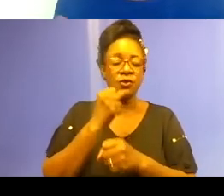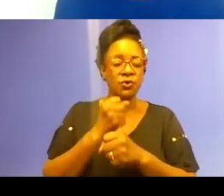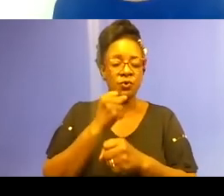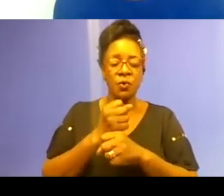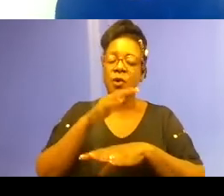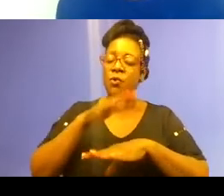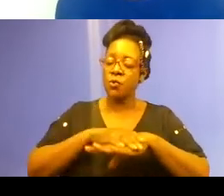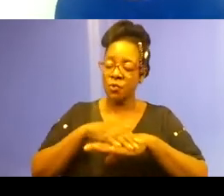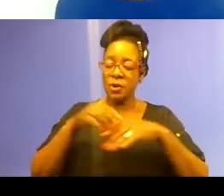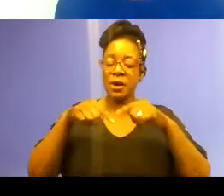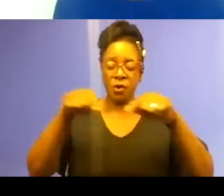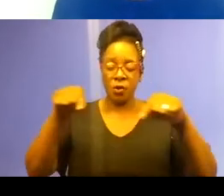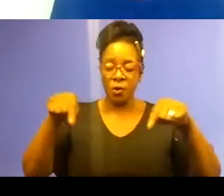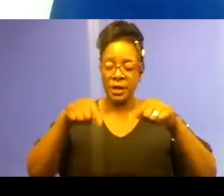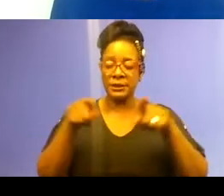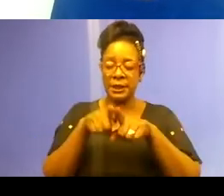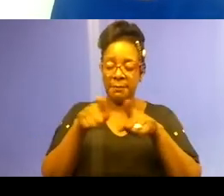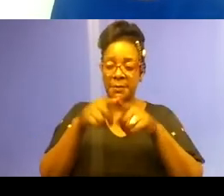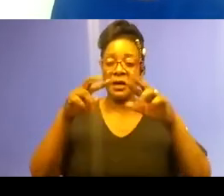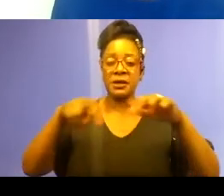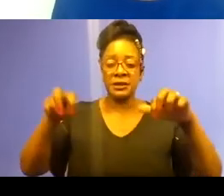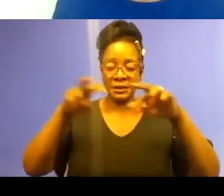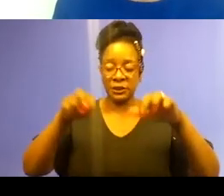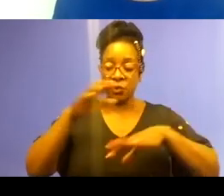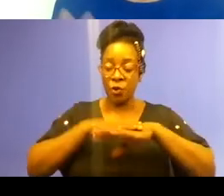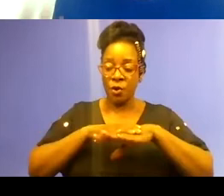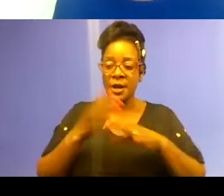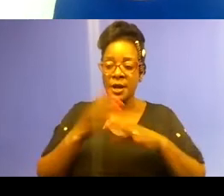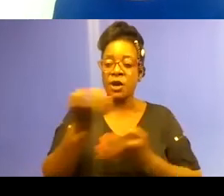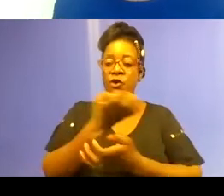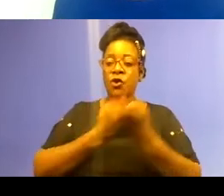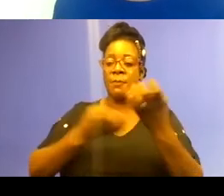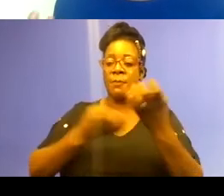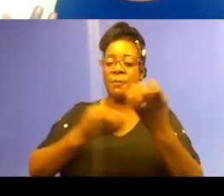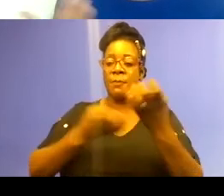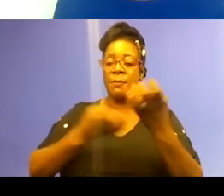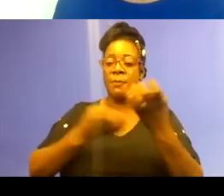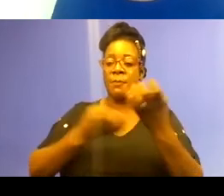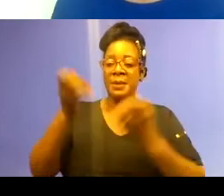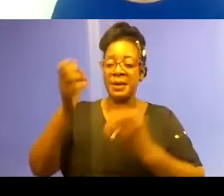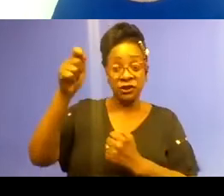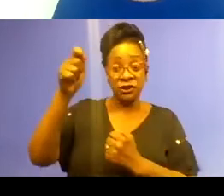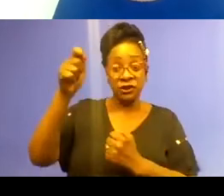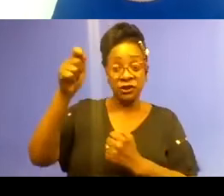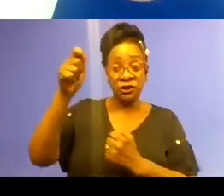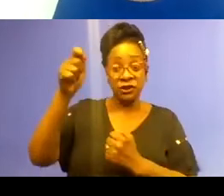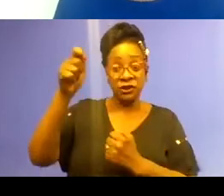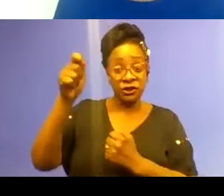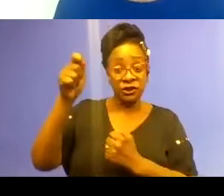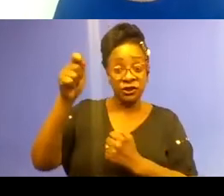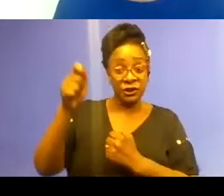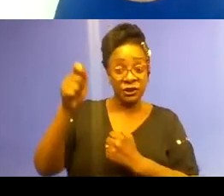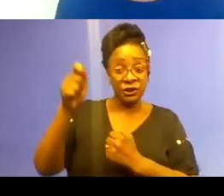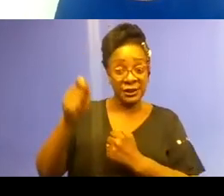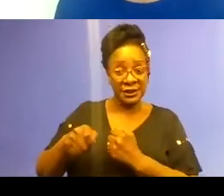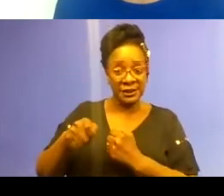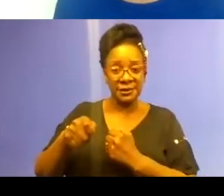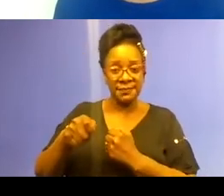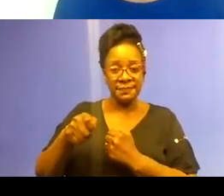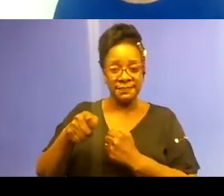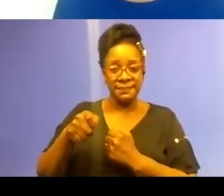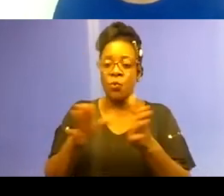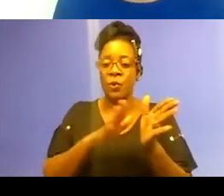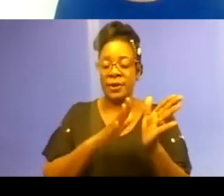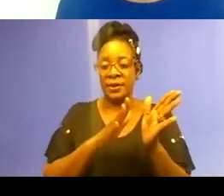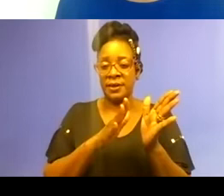on economic justice. So this think tank found that in the same way that there is